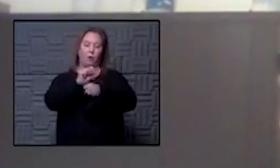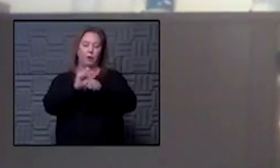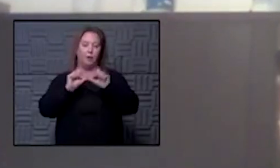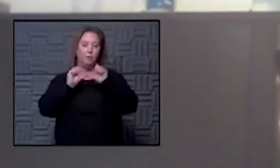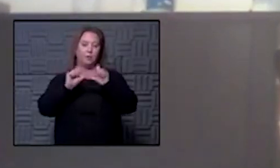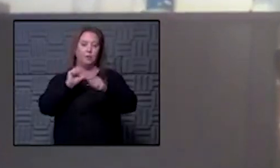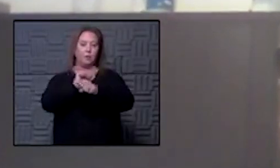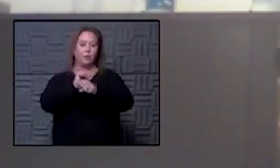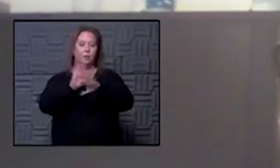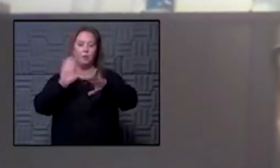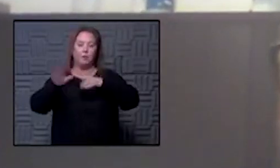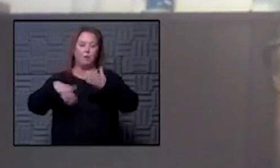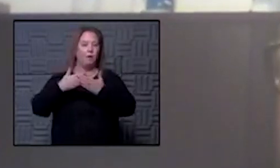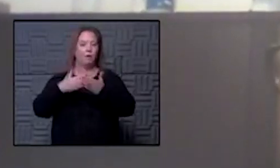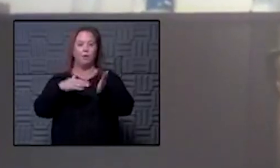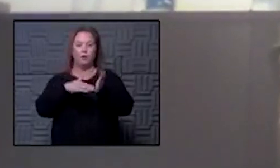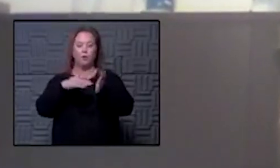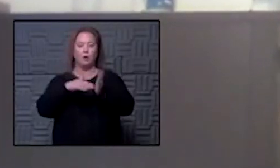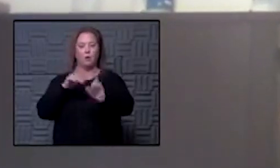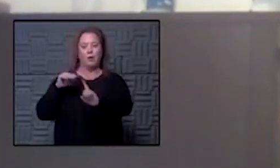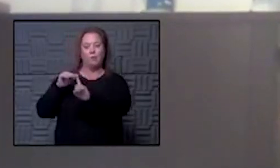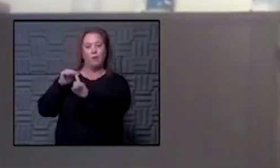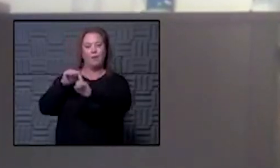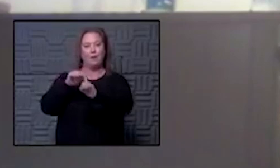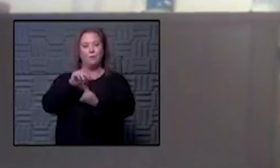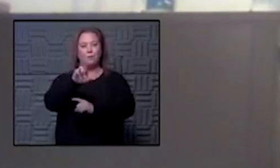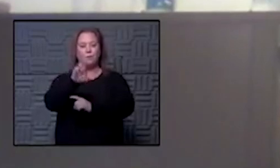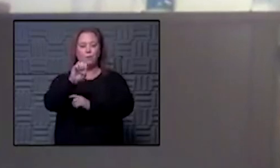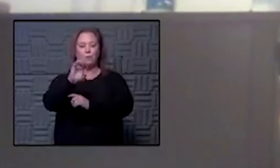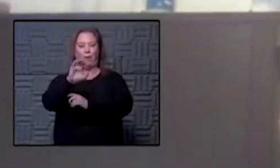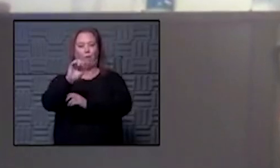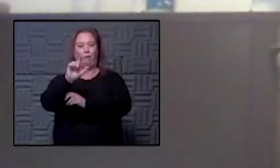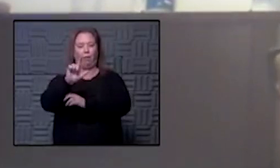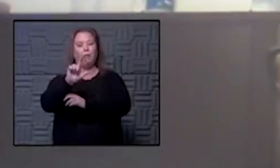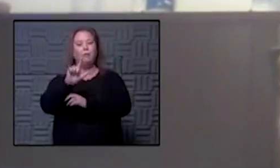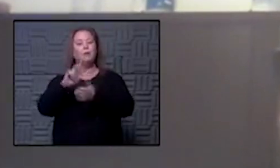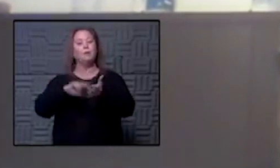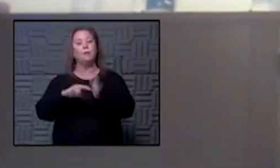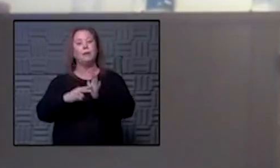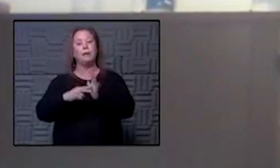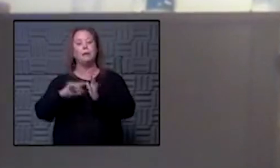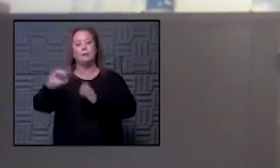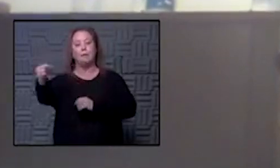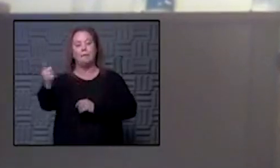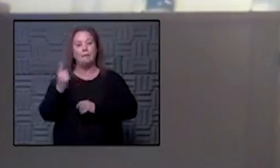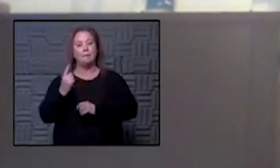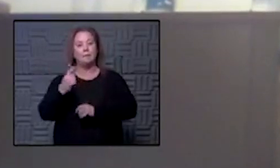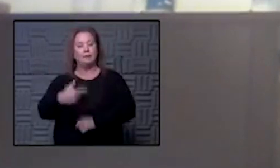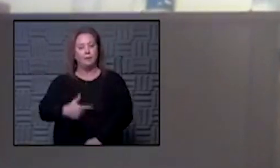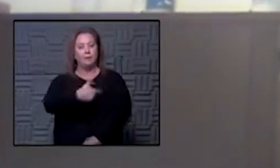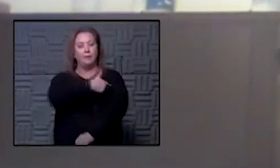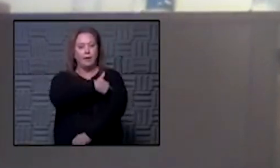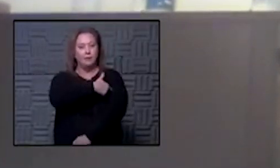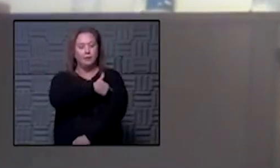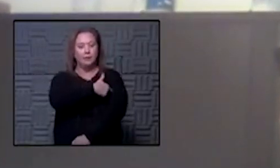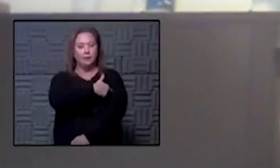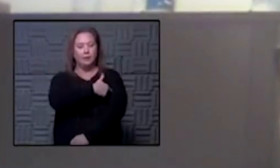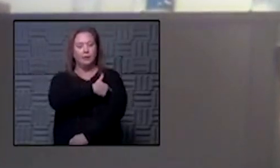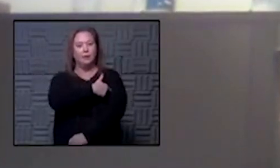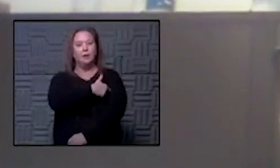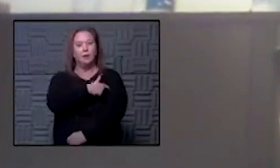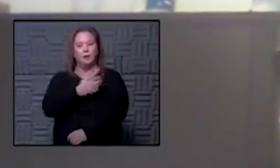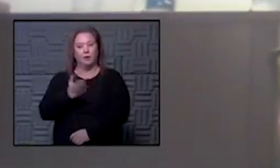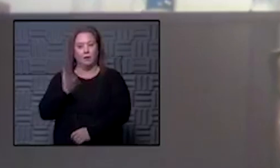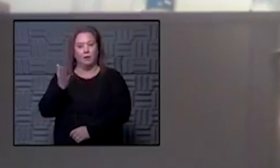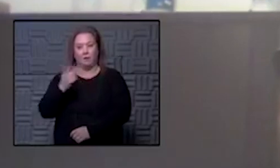to work with all our providers in a reminder recall process so that when someone comes in to get their vaccine that they